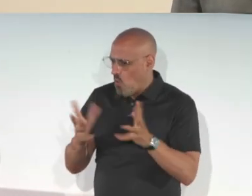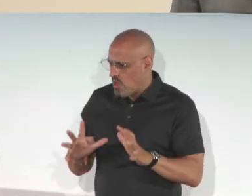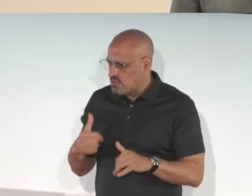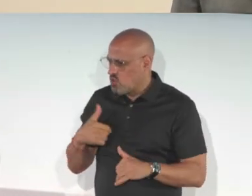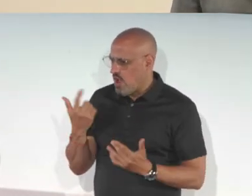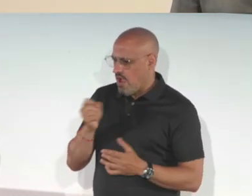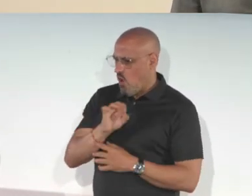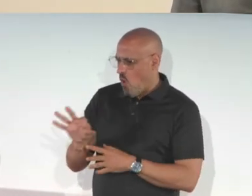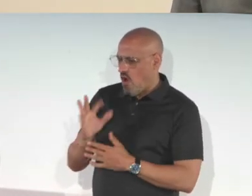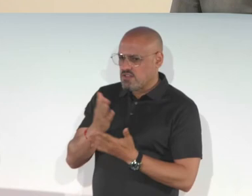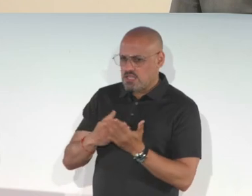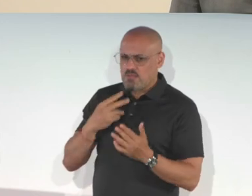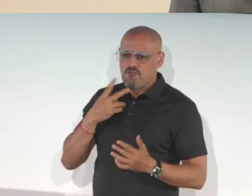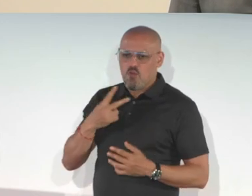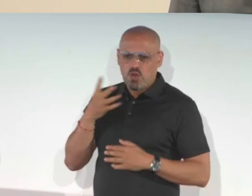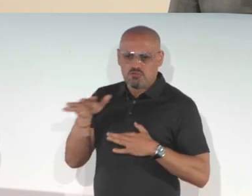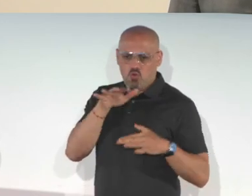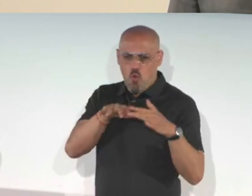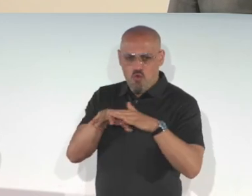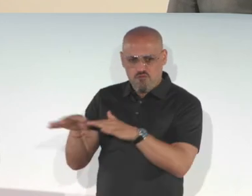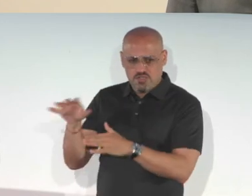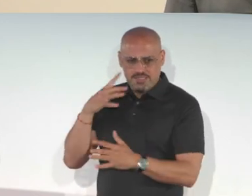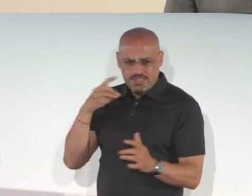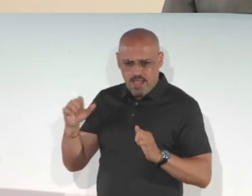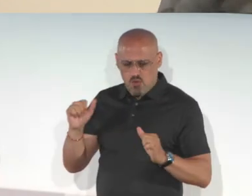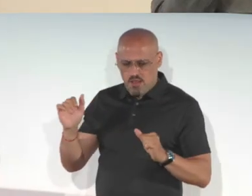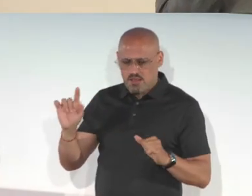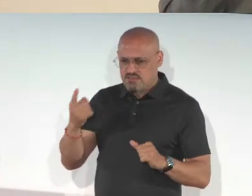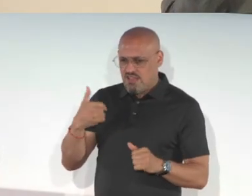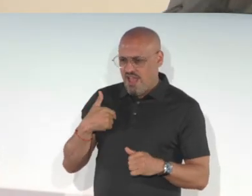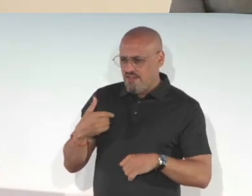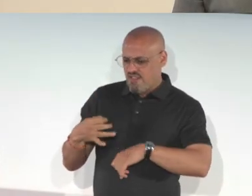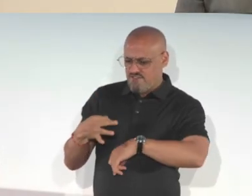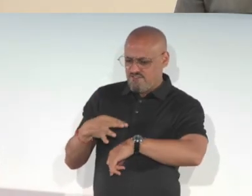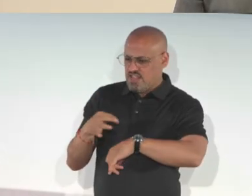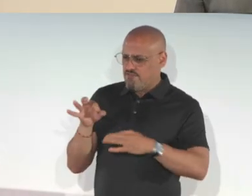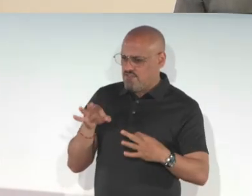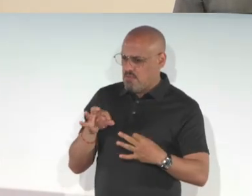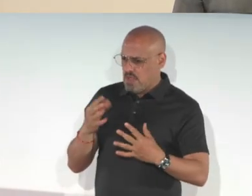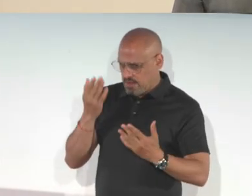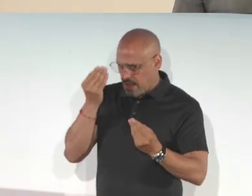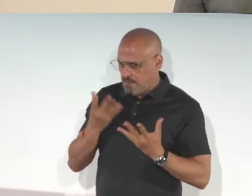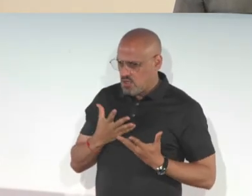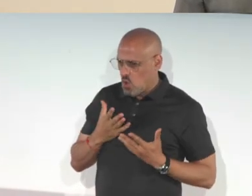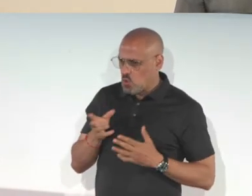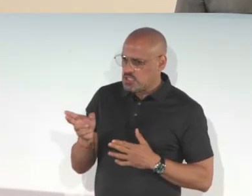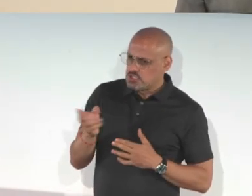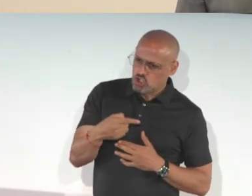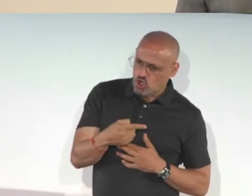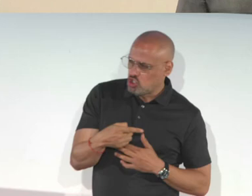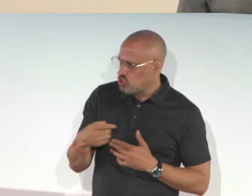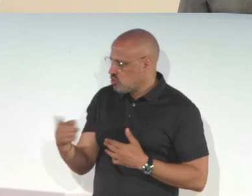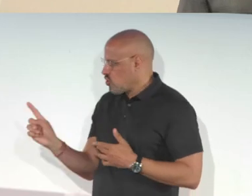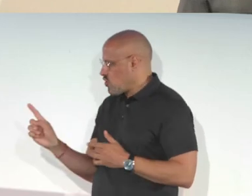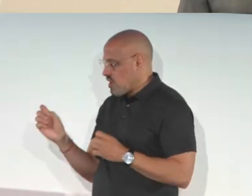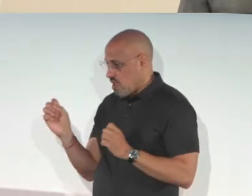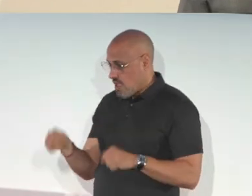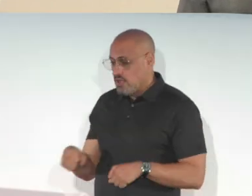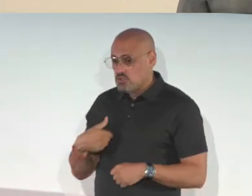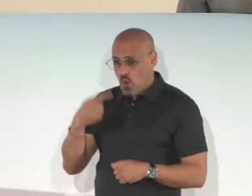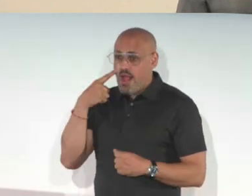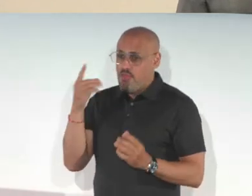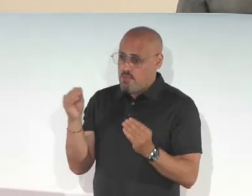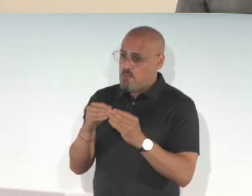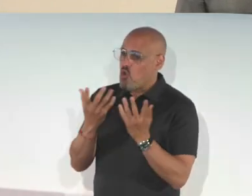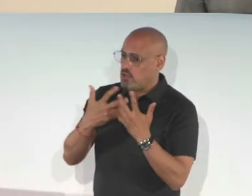to go to the home screen. I don't want people to hear my so what I do is I turn off some of the voiceover sounds and then